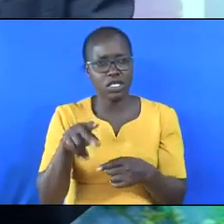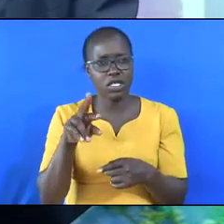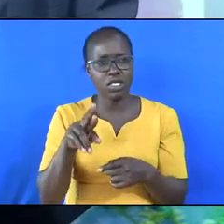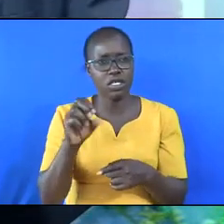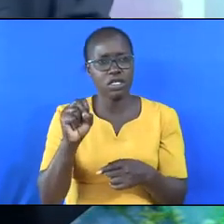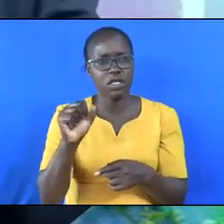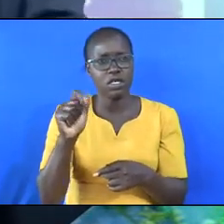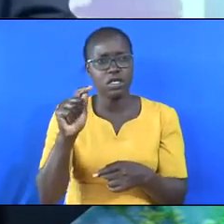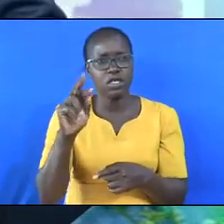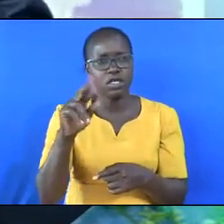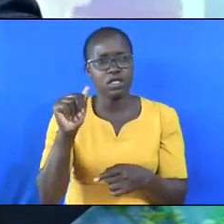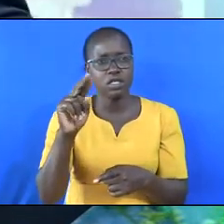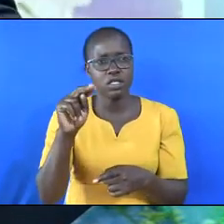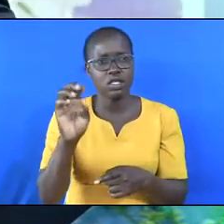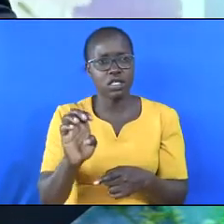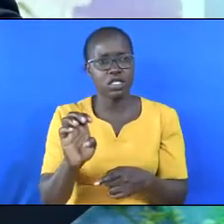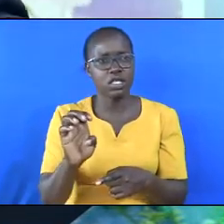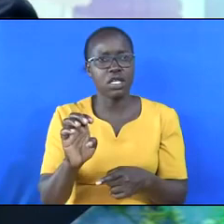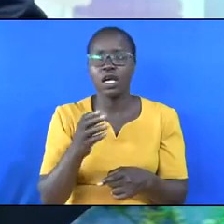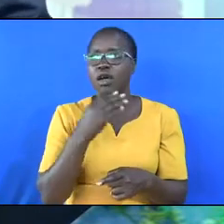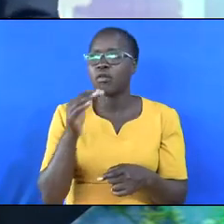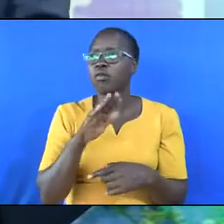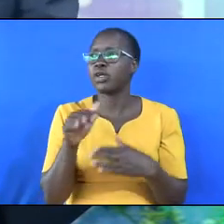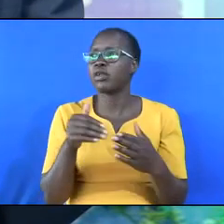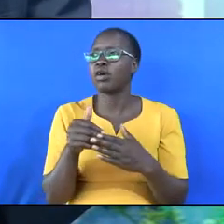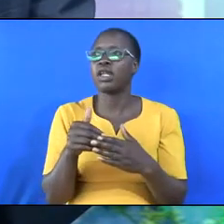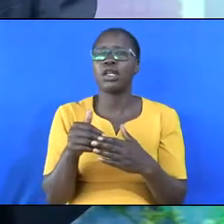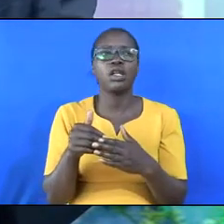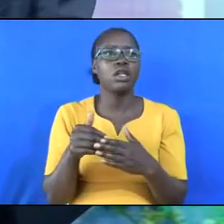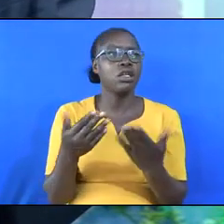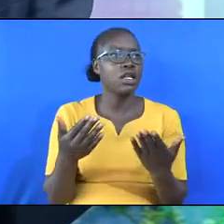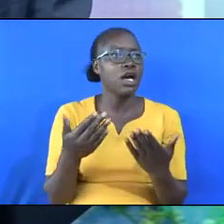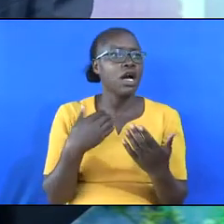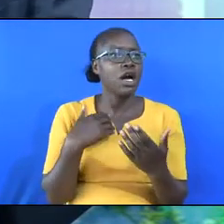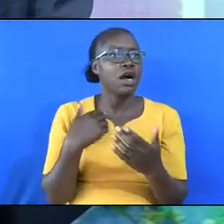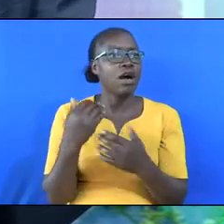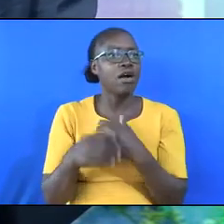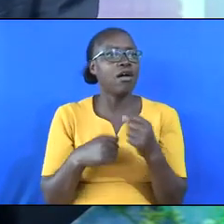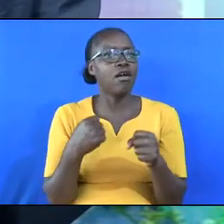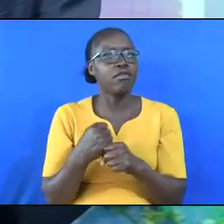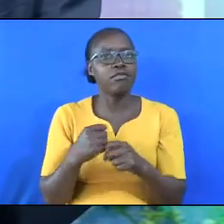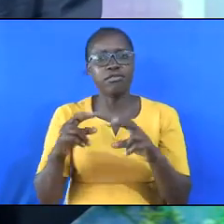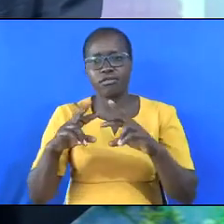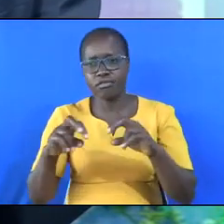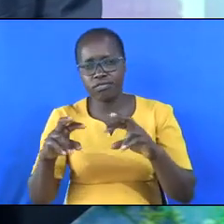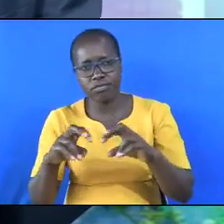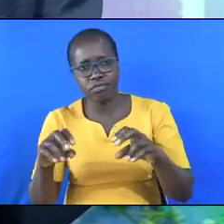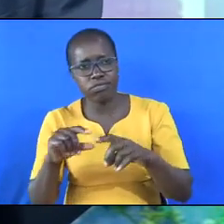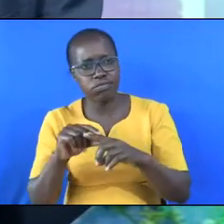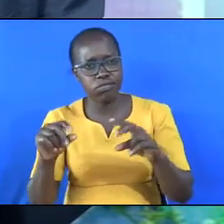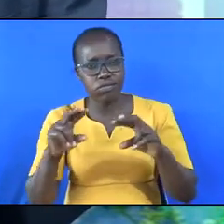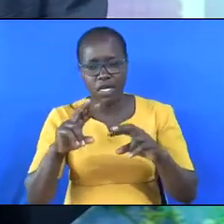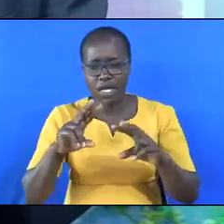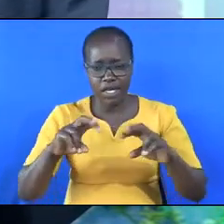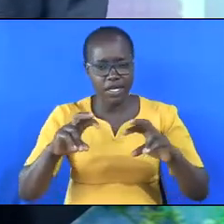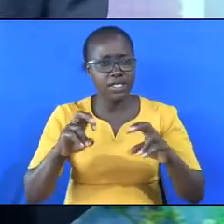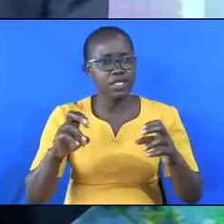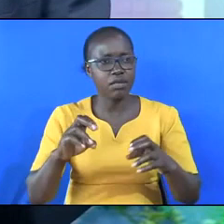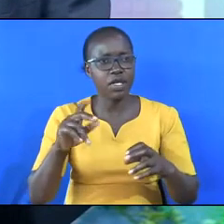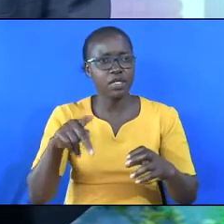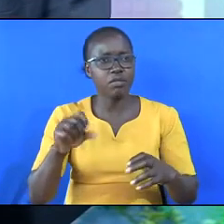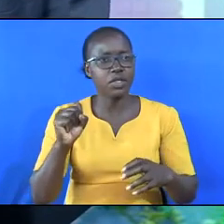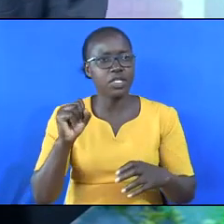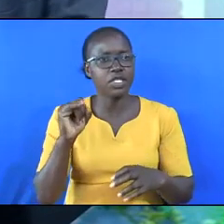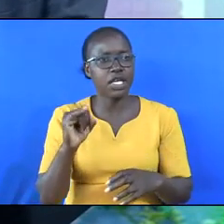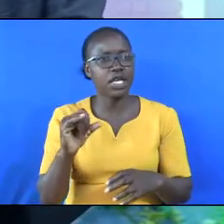suggest that all men above 50 years should have annual direct vectoral examination and PSA to skin for cancer